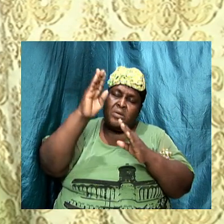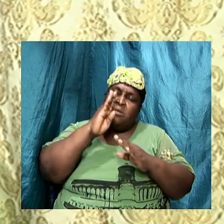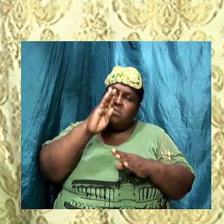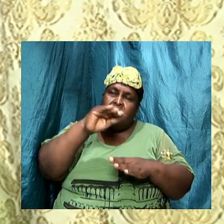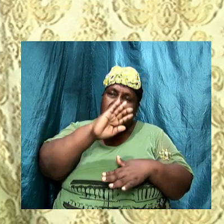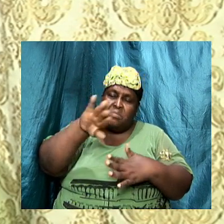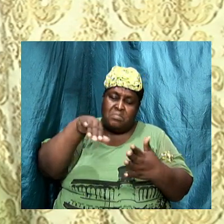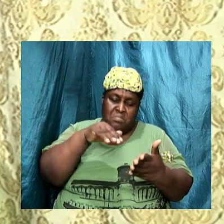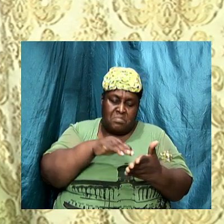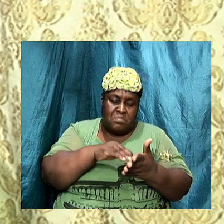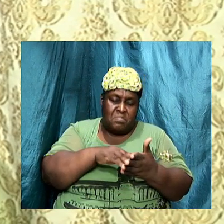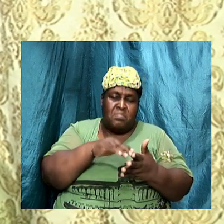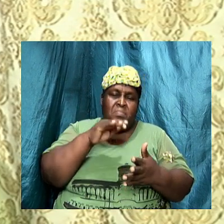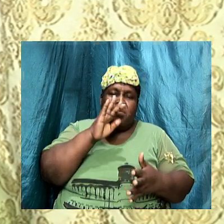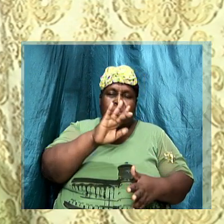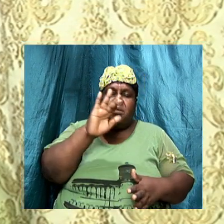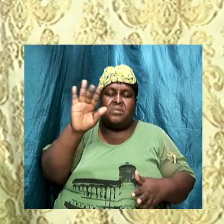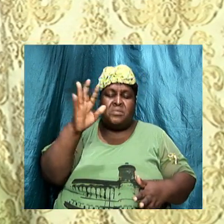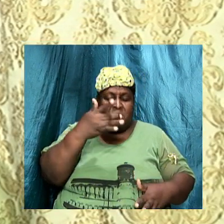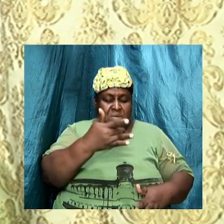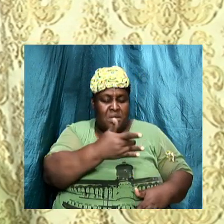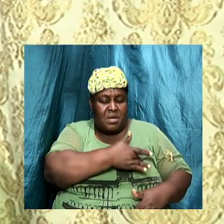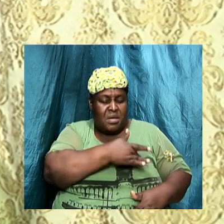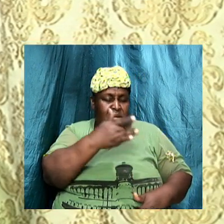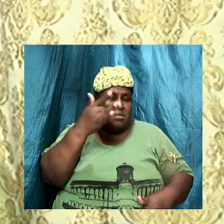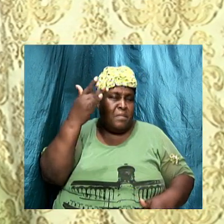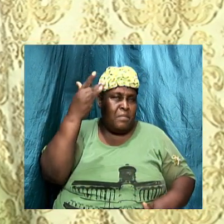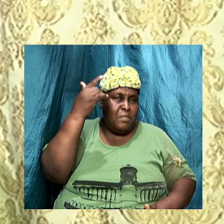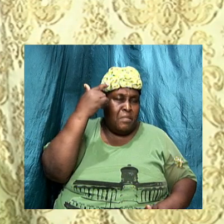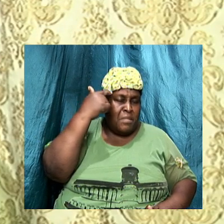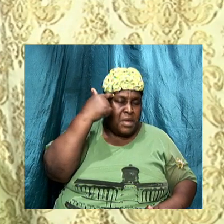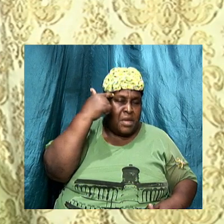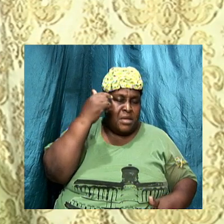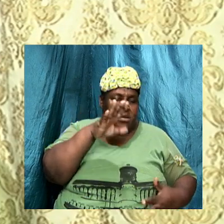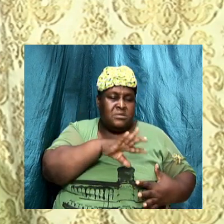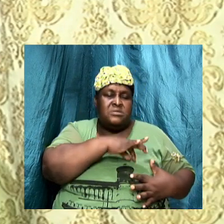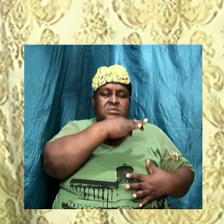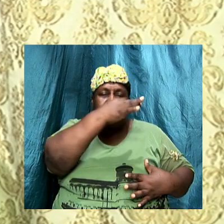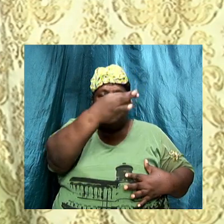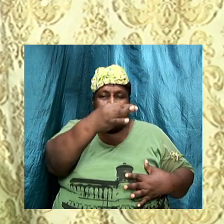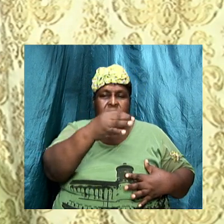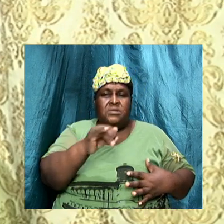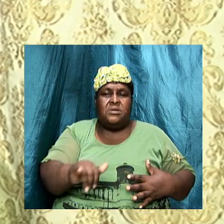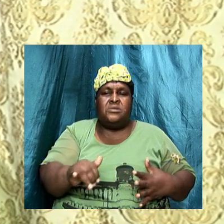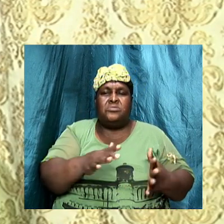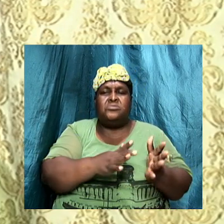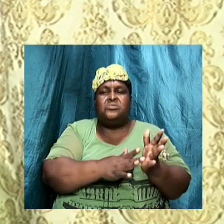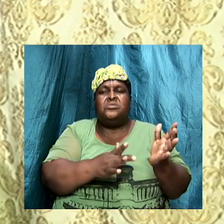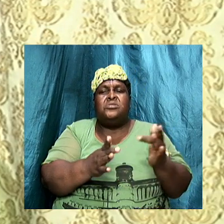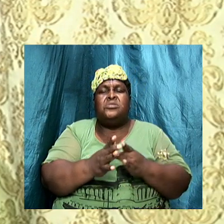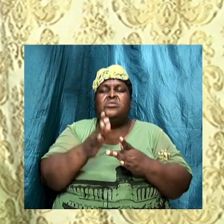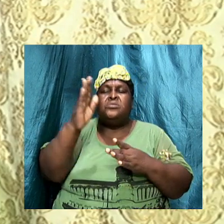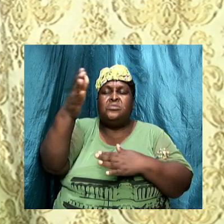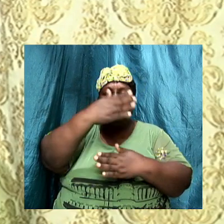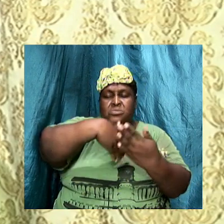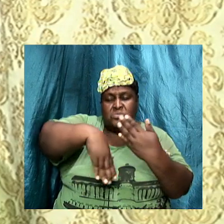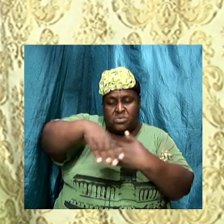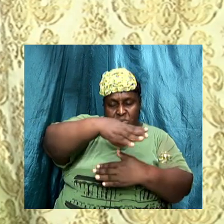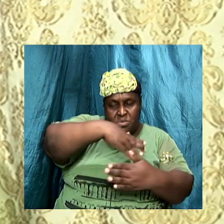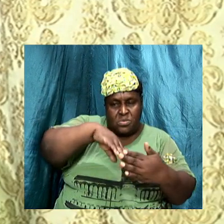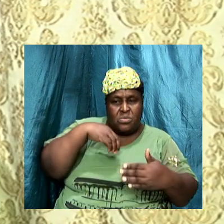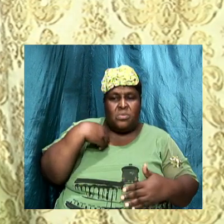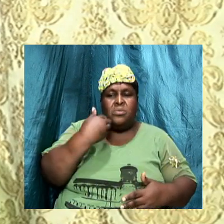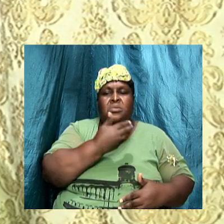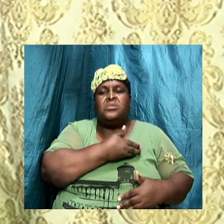pray, God, that you will touch our hearts, that you'll touch our minds, you'll touch our spirits. And that Jesus Christ, you will surround us, God. We pray,